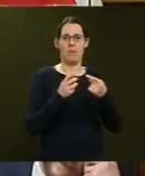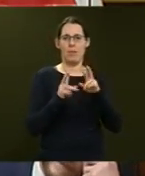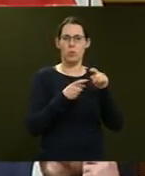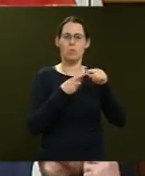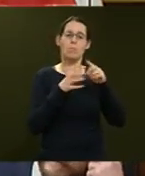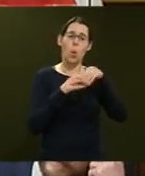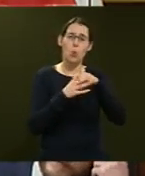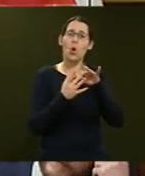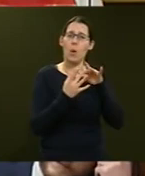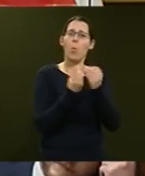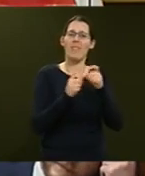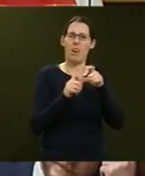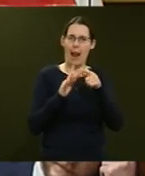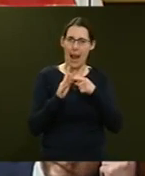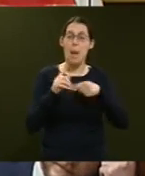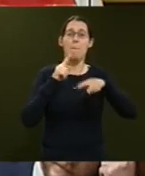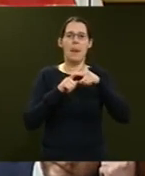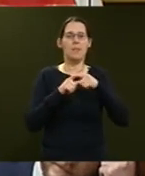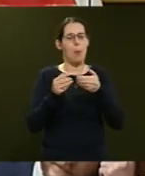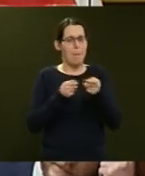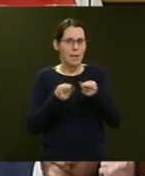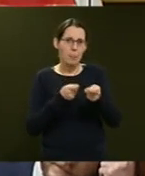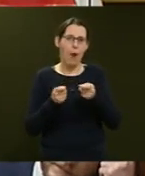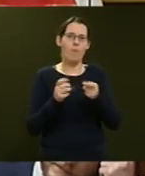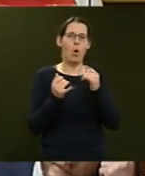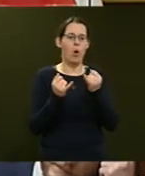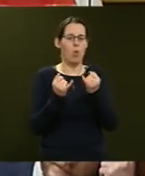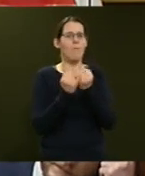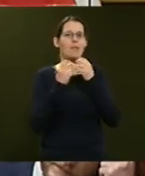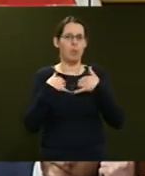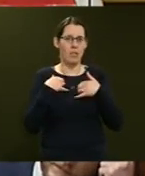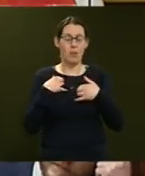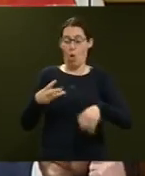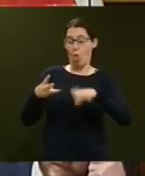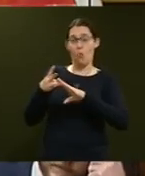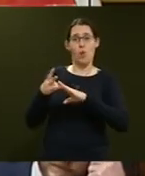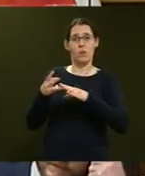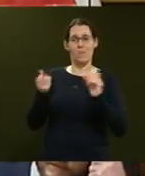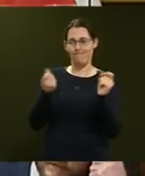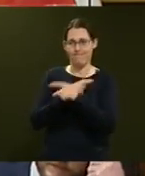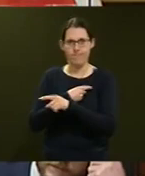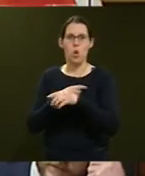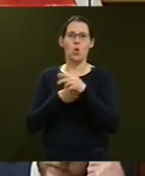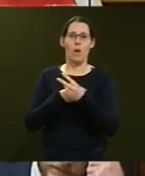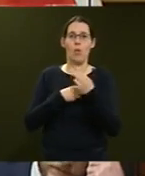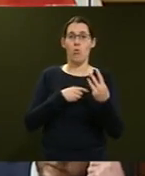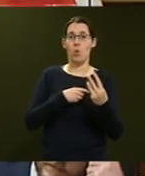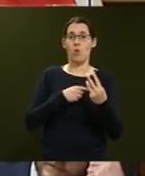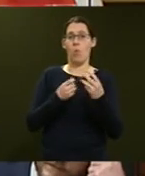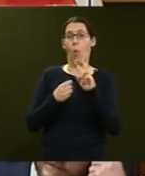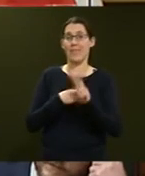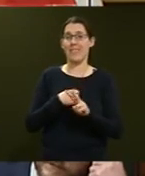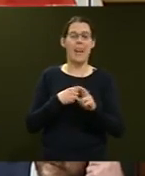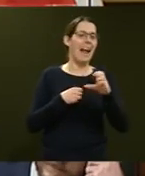with DIA and management of conflicts of interest. The third exchange. On the 21st of August, Claire Curran emails Derek Handley